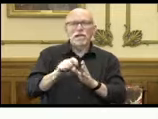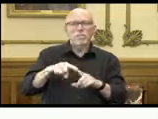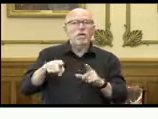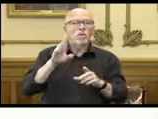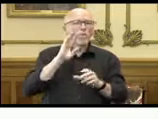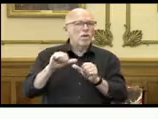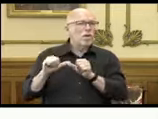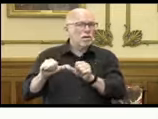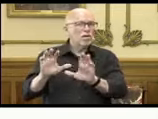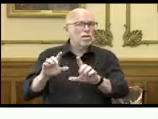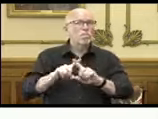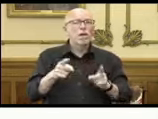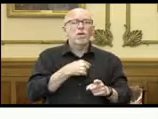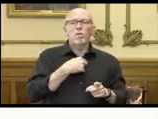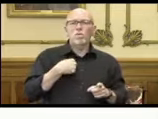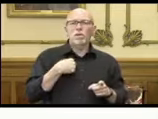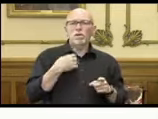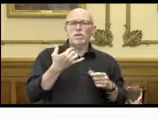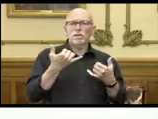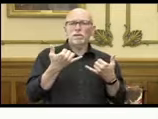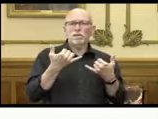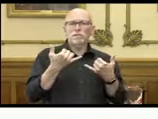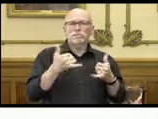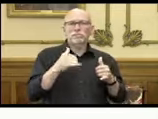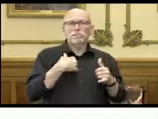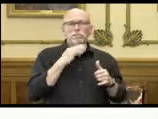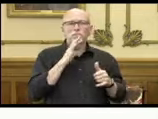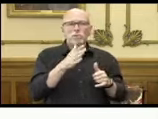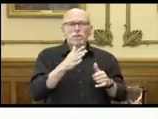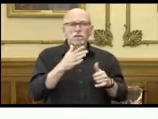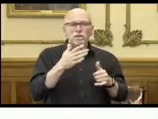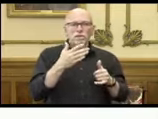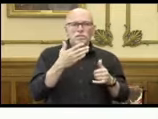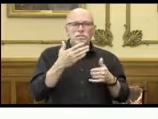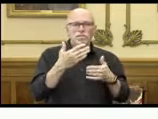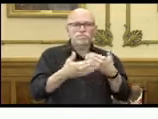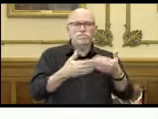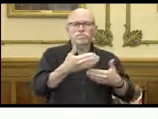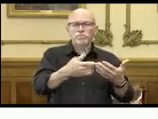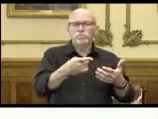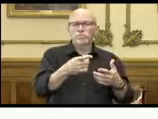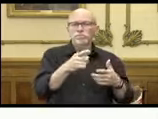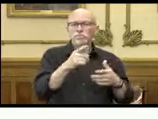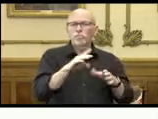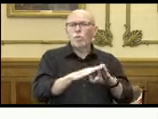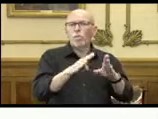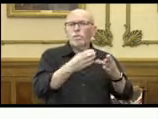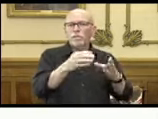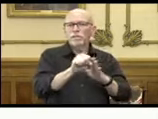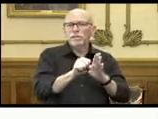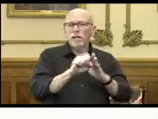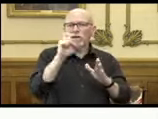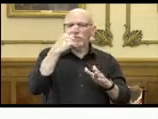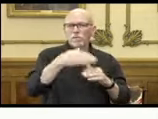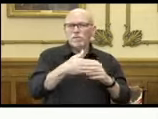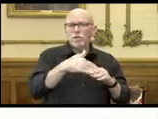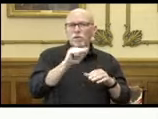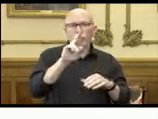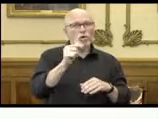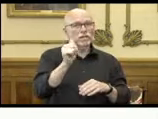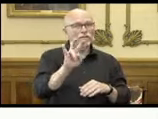ongoing. However, we are methodically putting together that plan to open up all of state government beginning on August 17th.